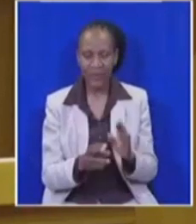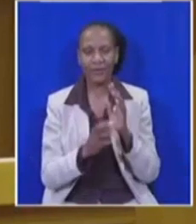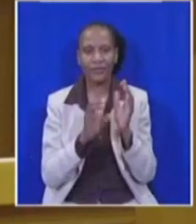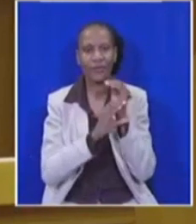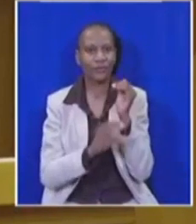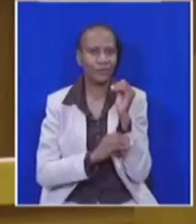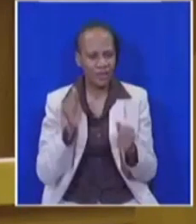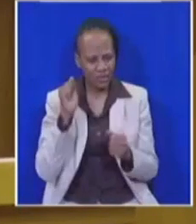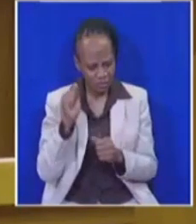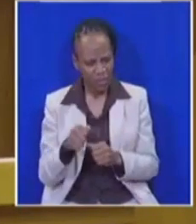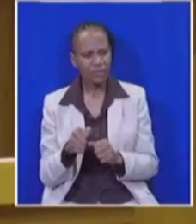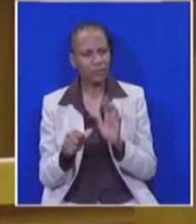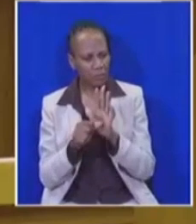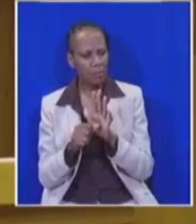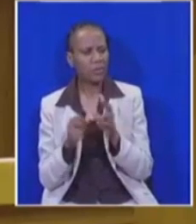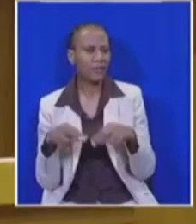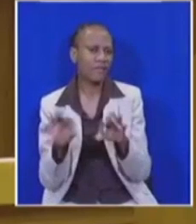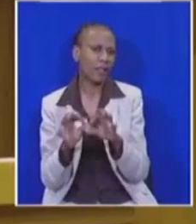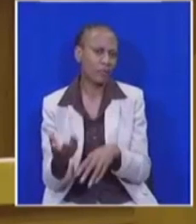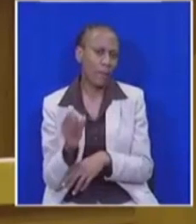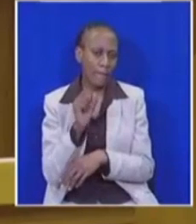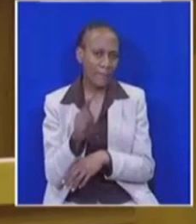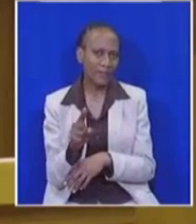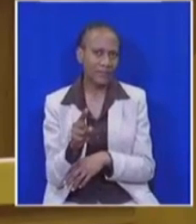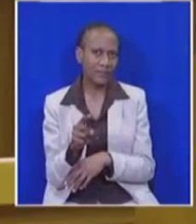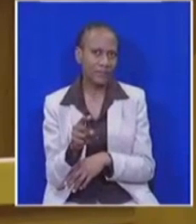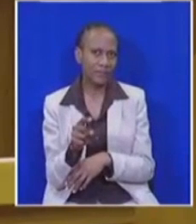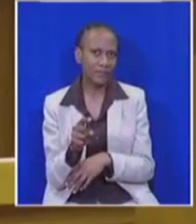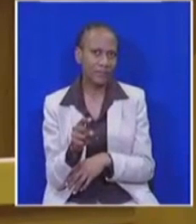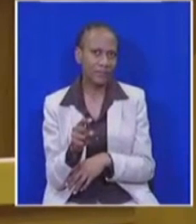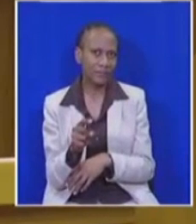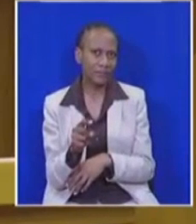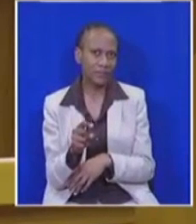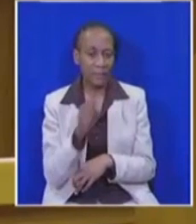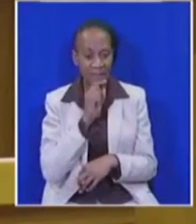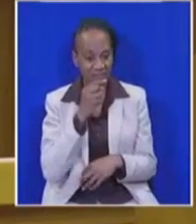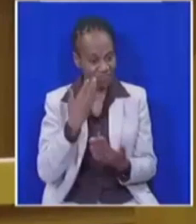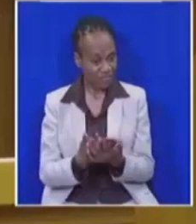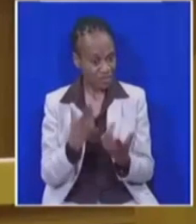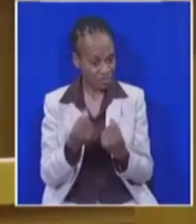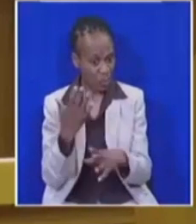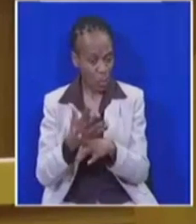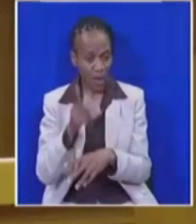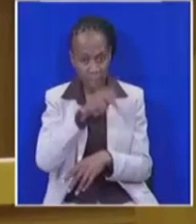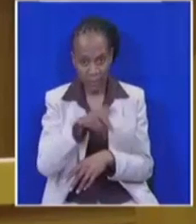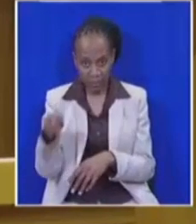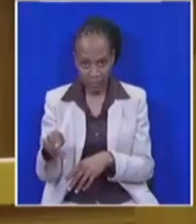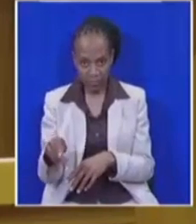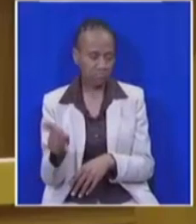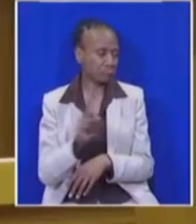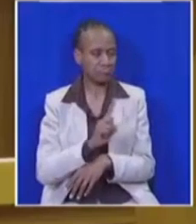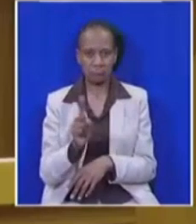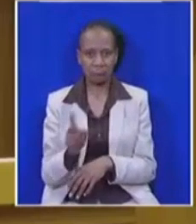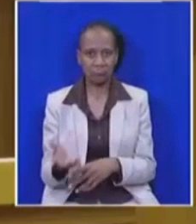to hold, but it alone does not make her eligible for the position or separate her from other more